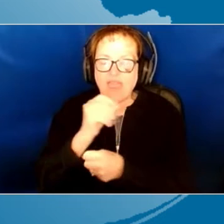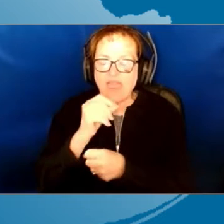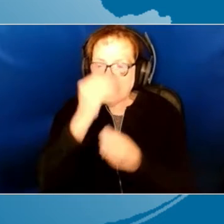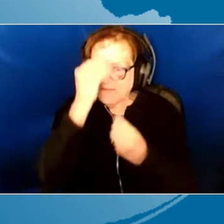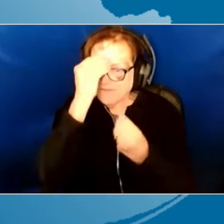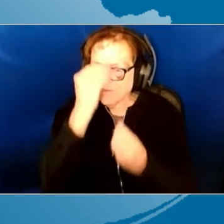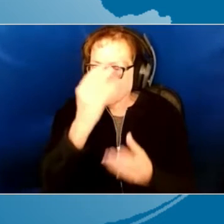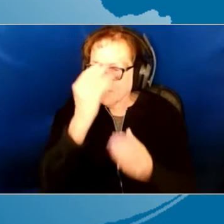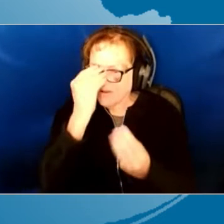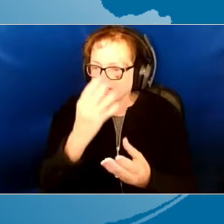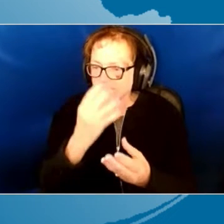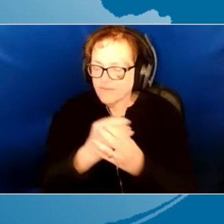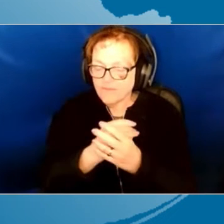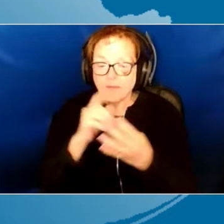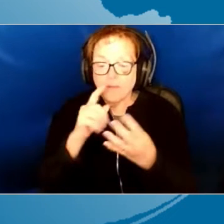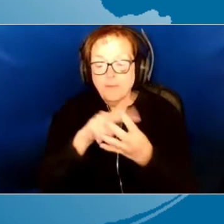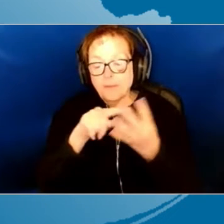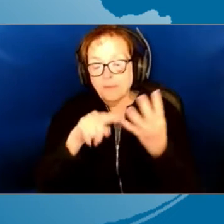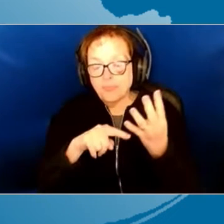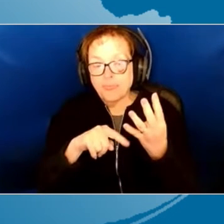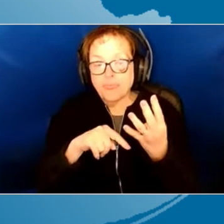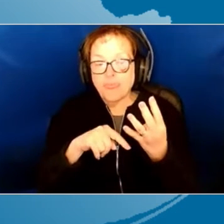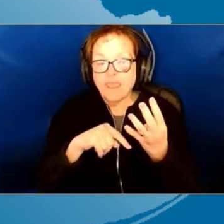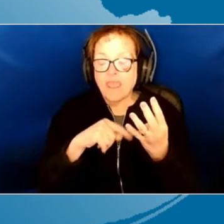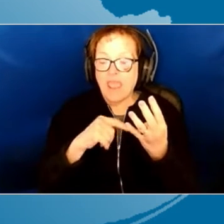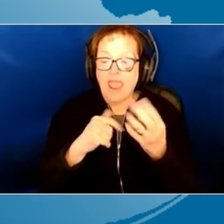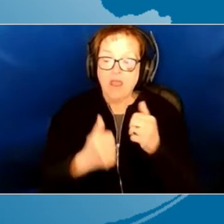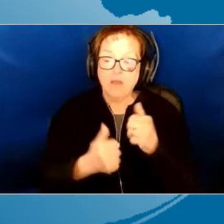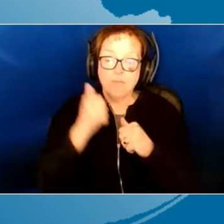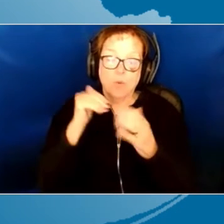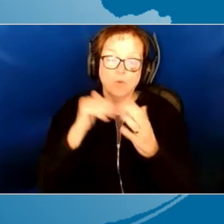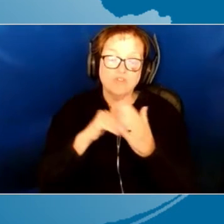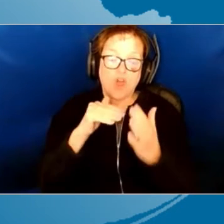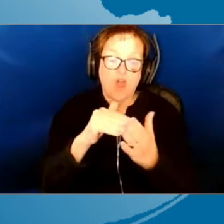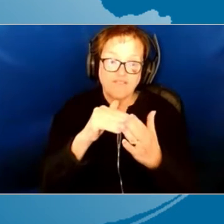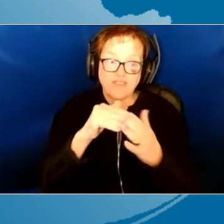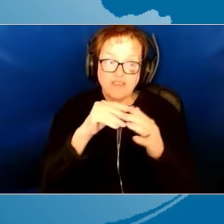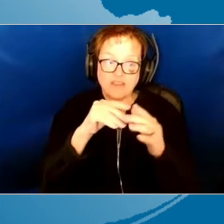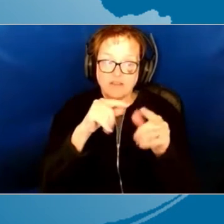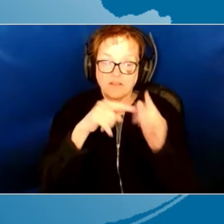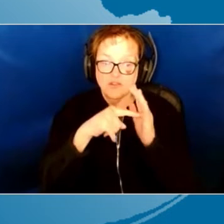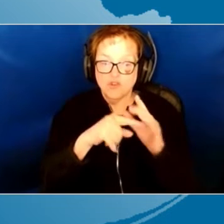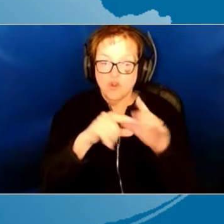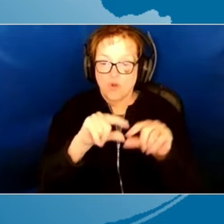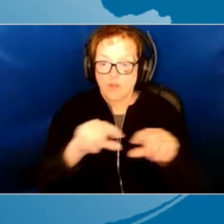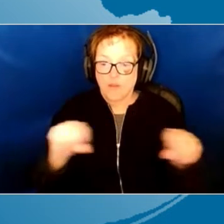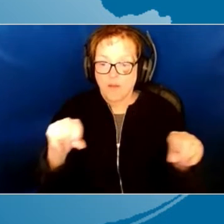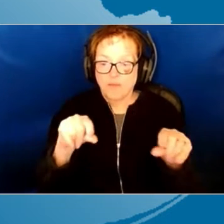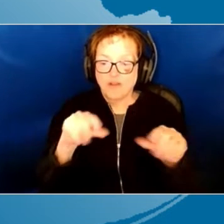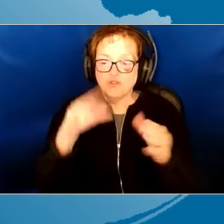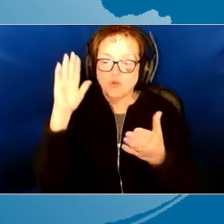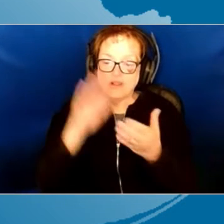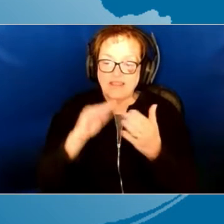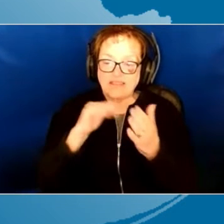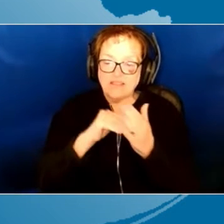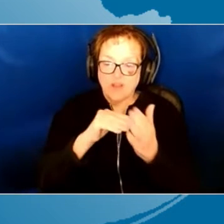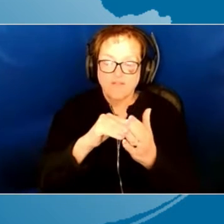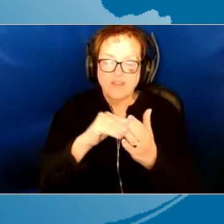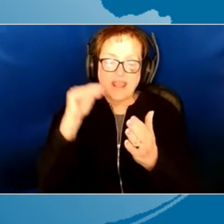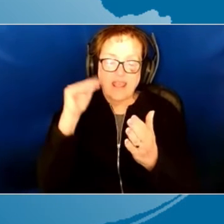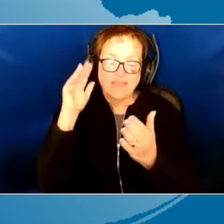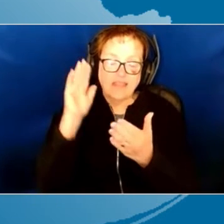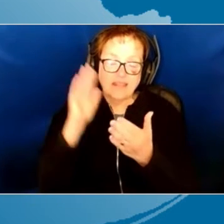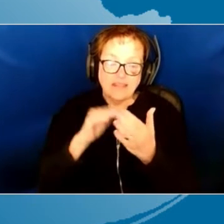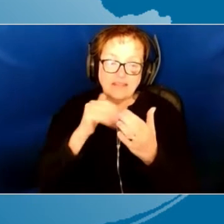And they're on this pyramid in terms of most often used and most helpful to least often used and least helpful. And the least